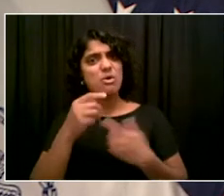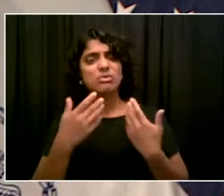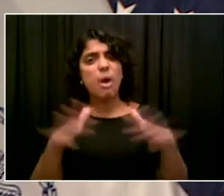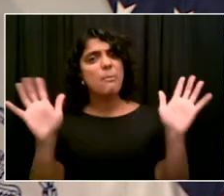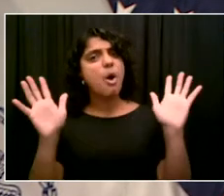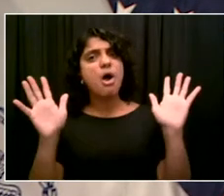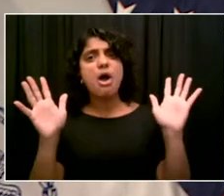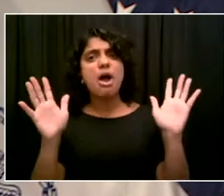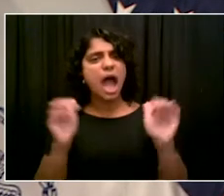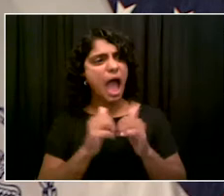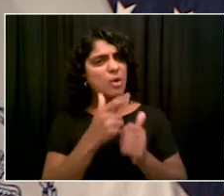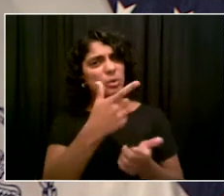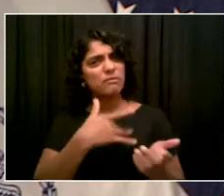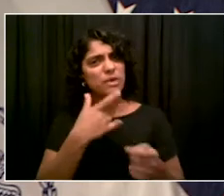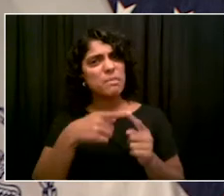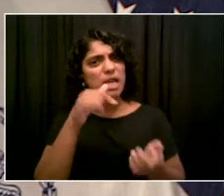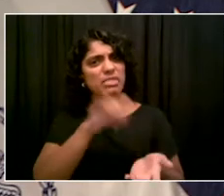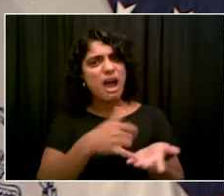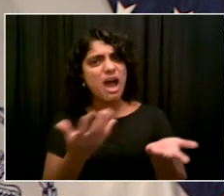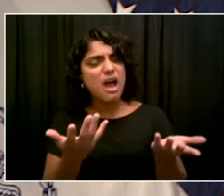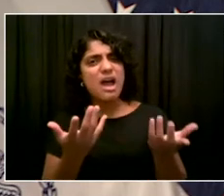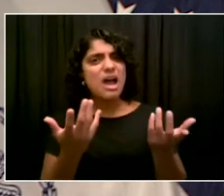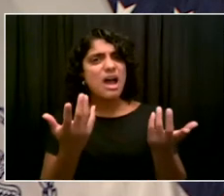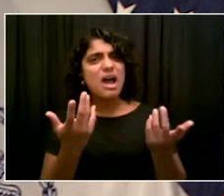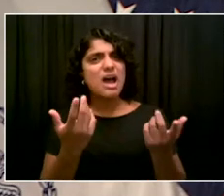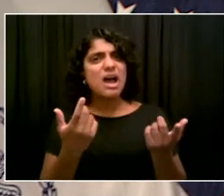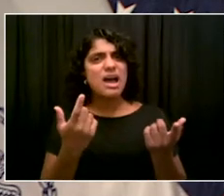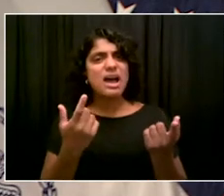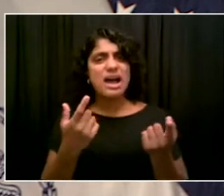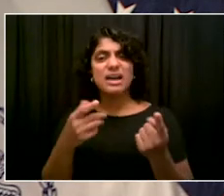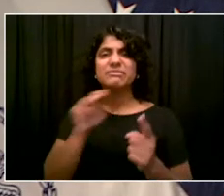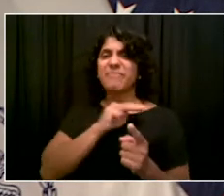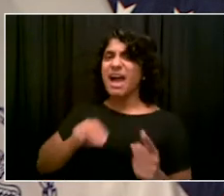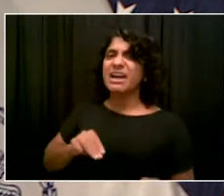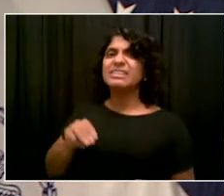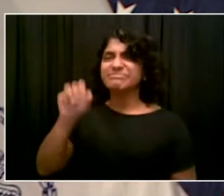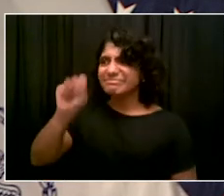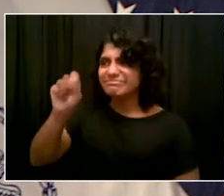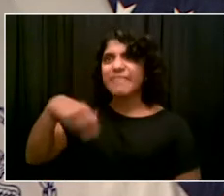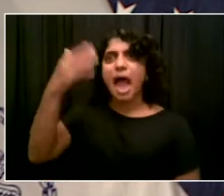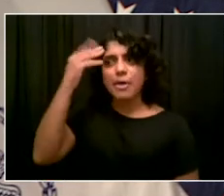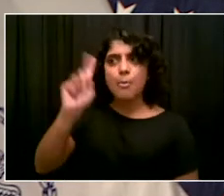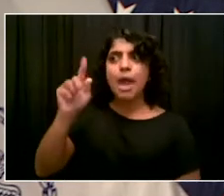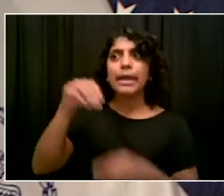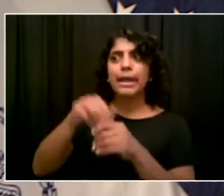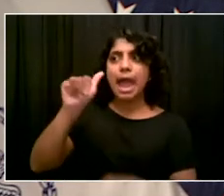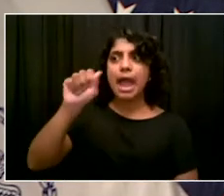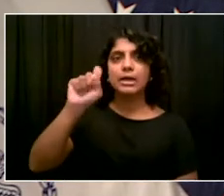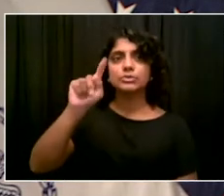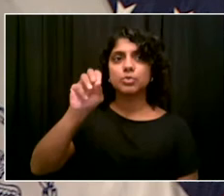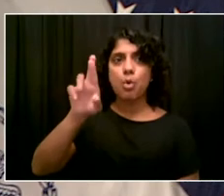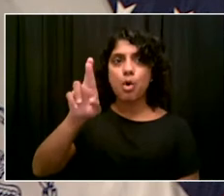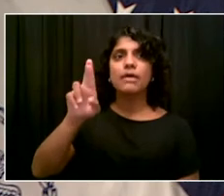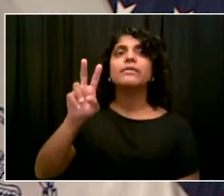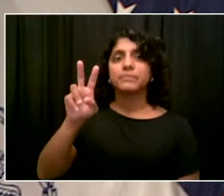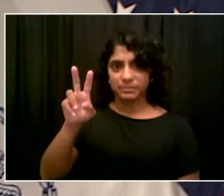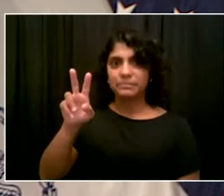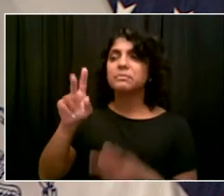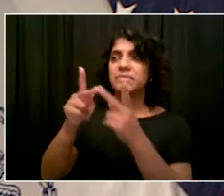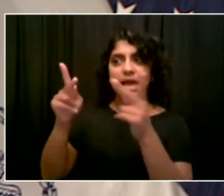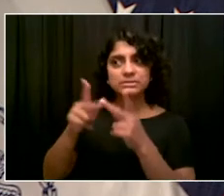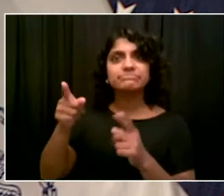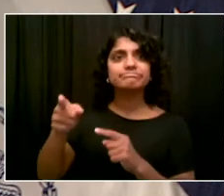I love that part of our city. And I go to Astor Place for my haircuts right there down the street from that Kmart. But no, look,